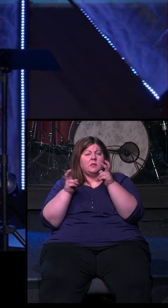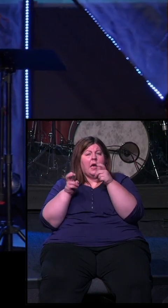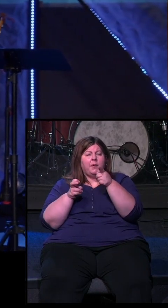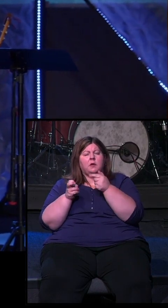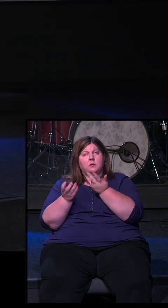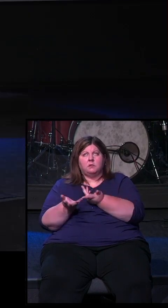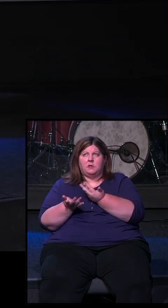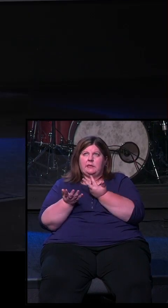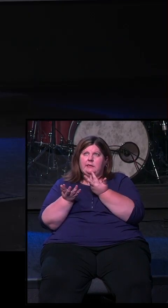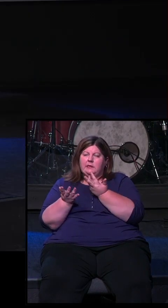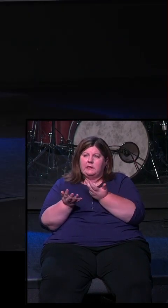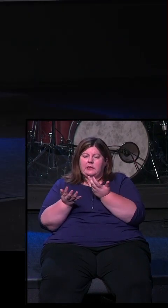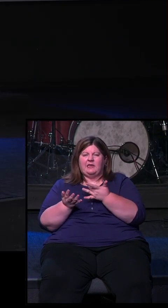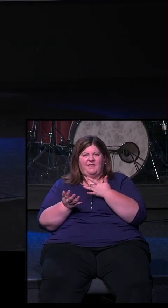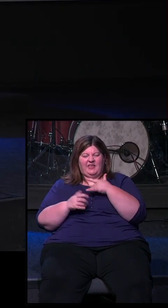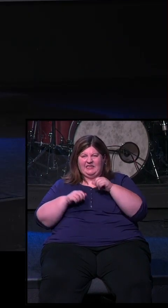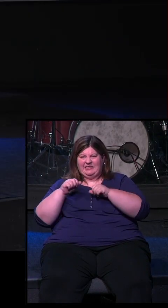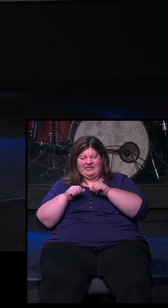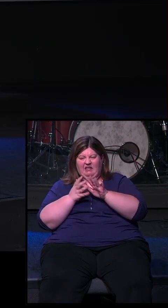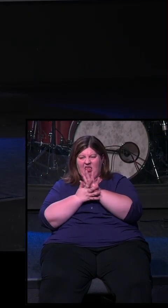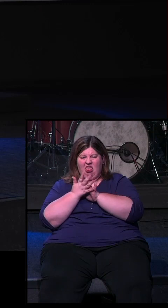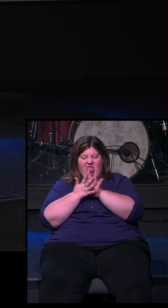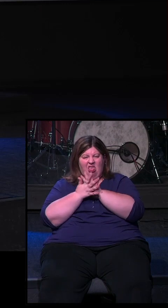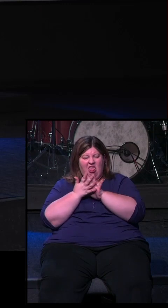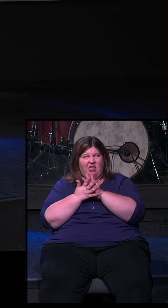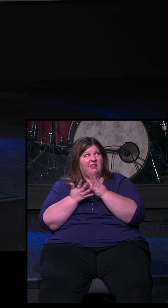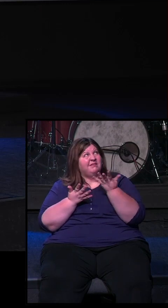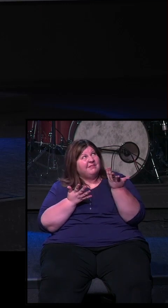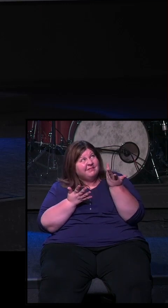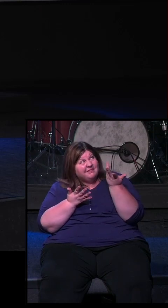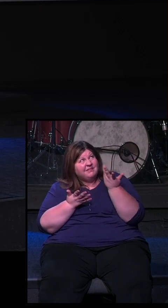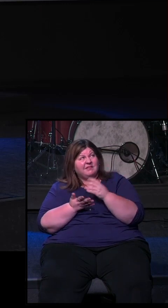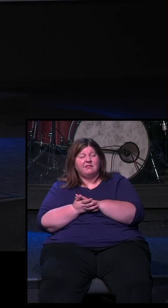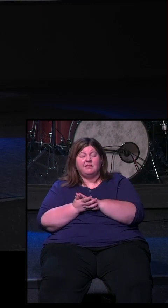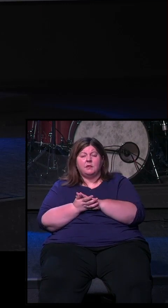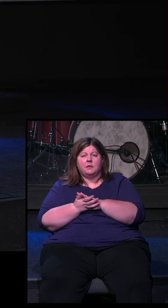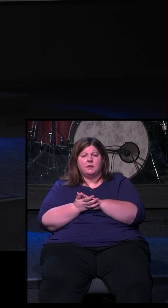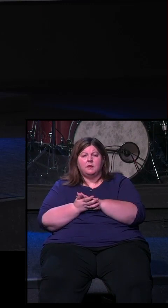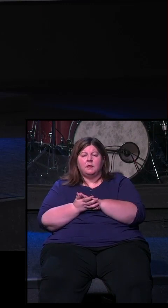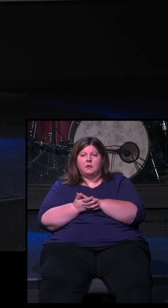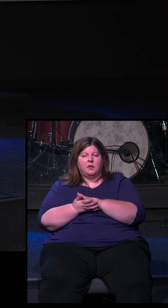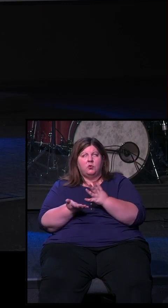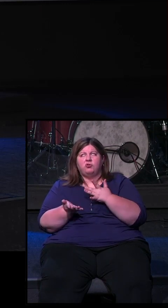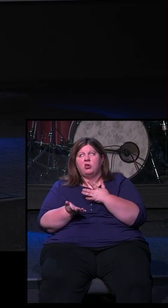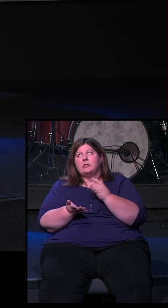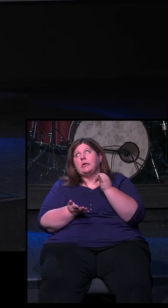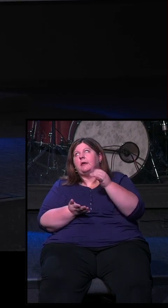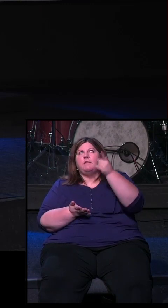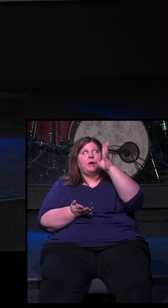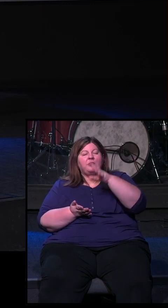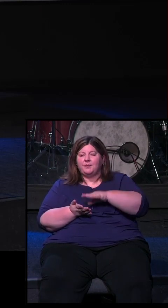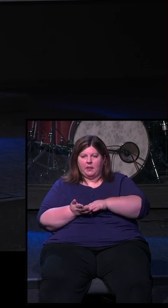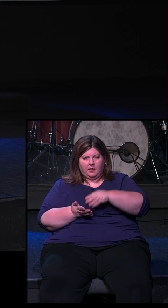Where do you want clarity on something in your life right now? And it would just mean the world to you if God would just make it